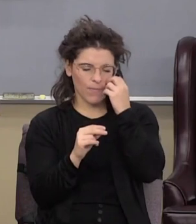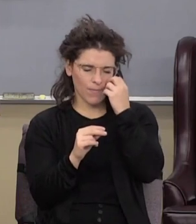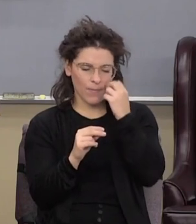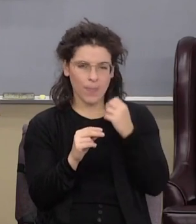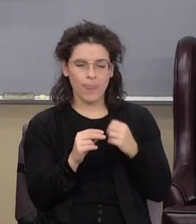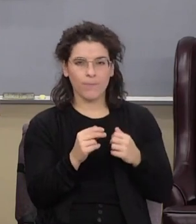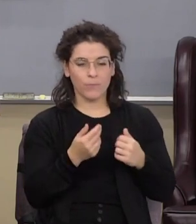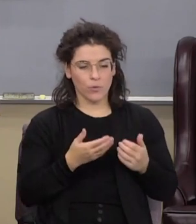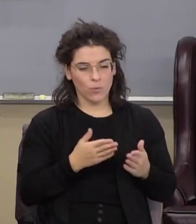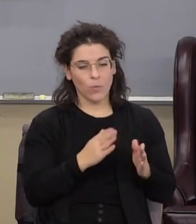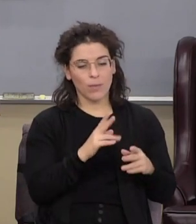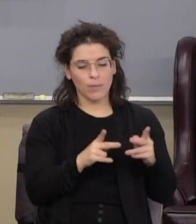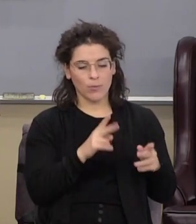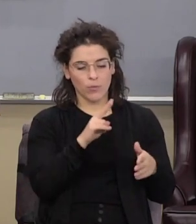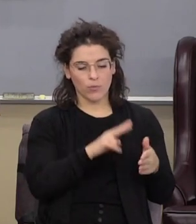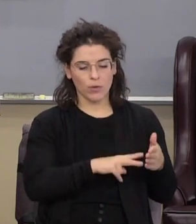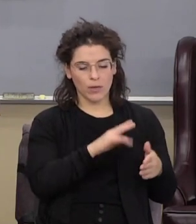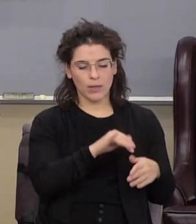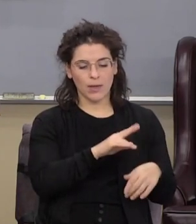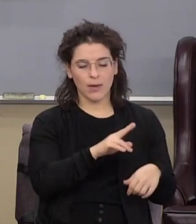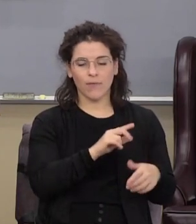which is the way people read that verse